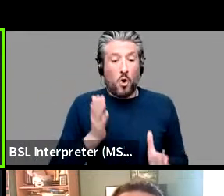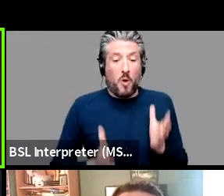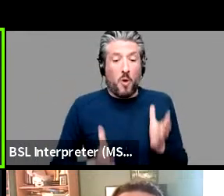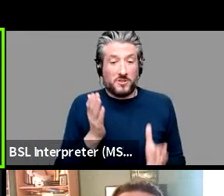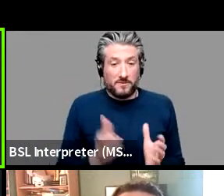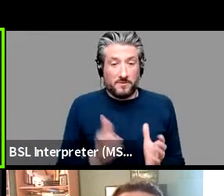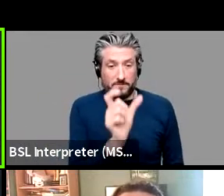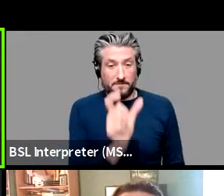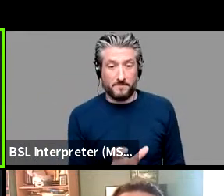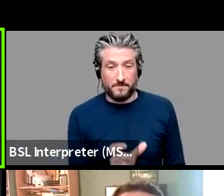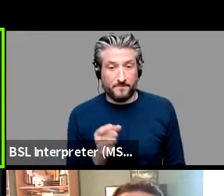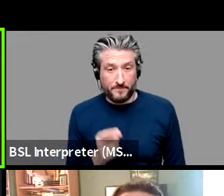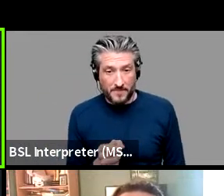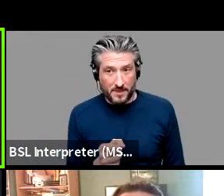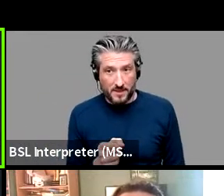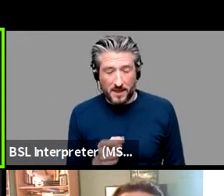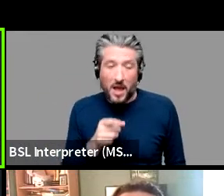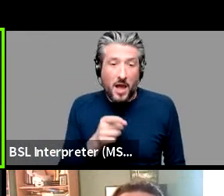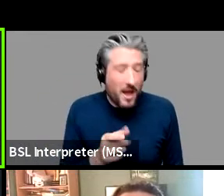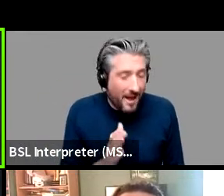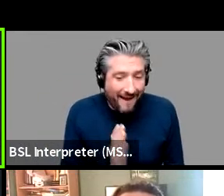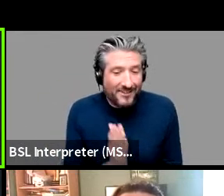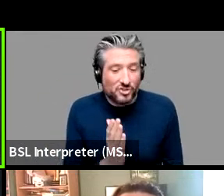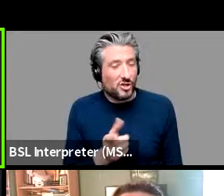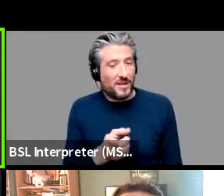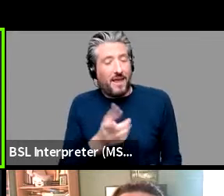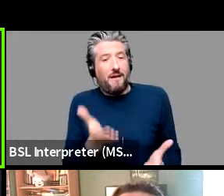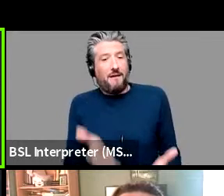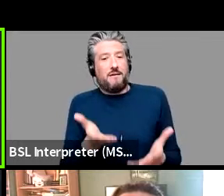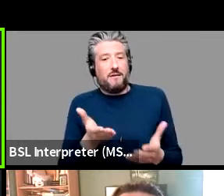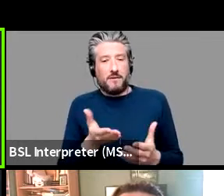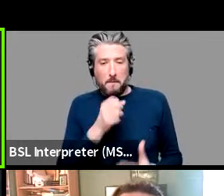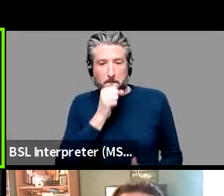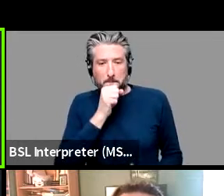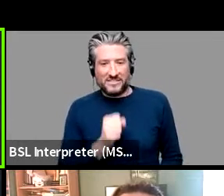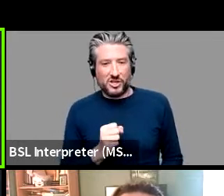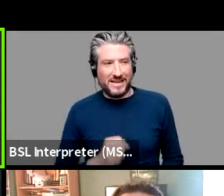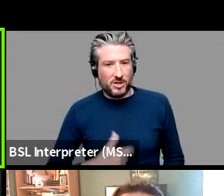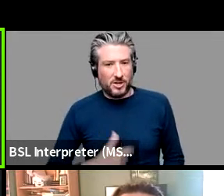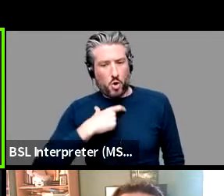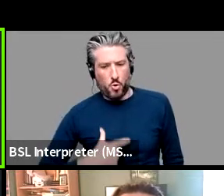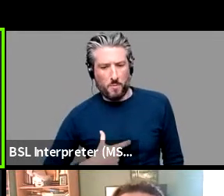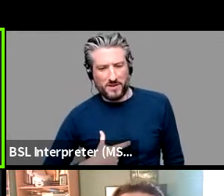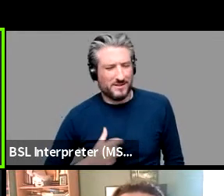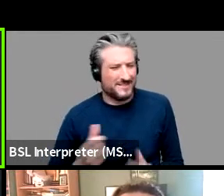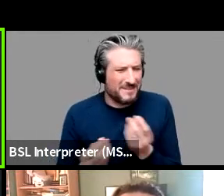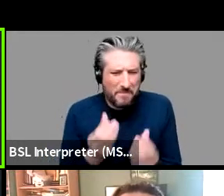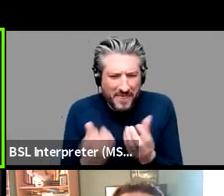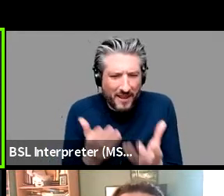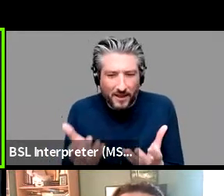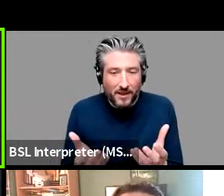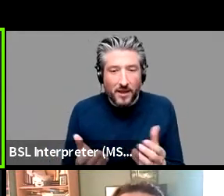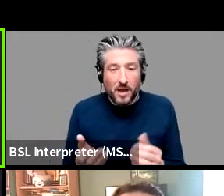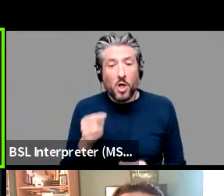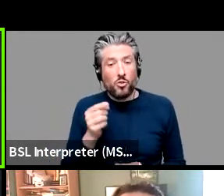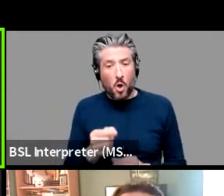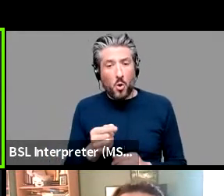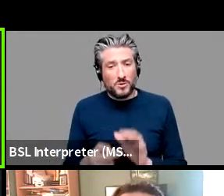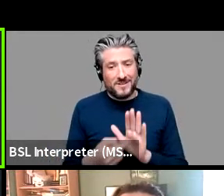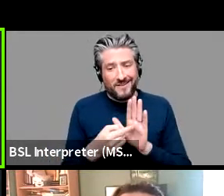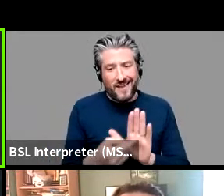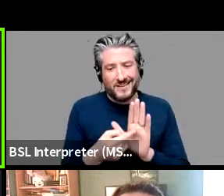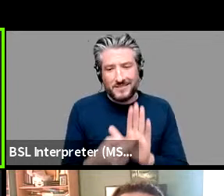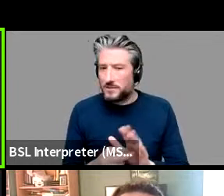be a real masculine human or something you know something like that right so like you know those cases which are not in the training set